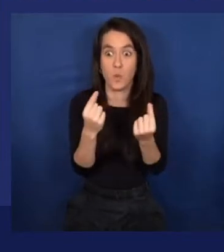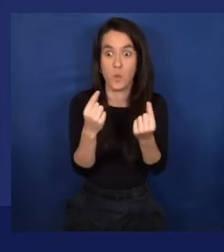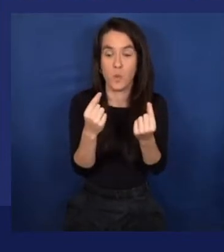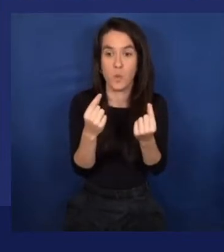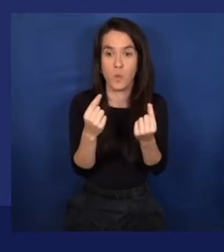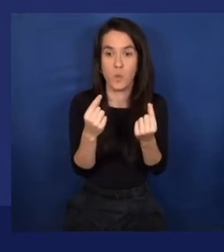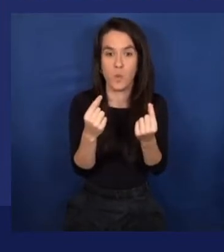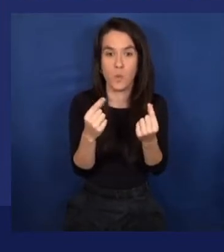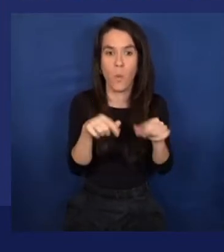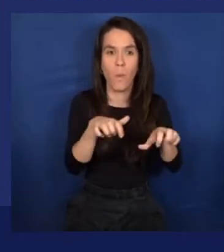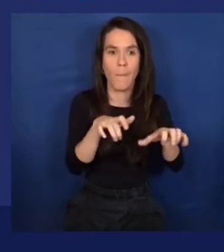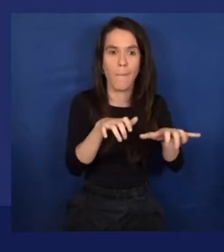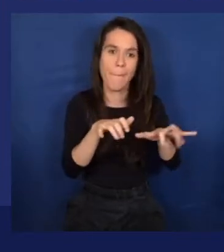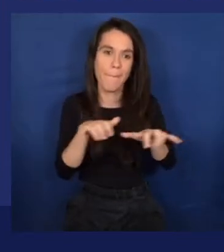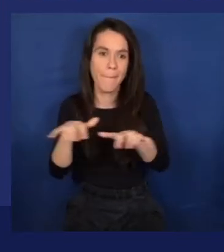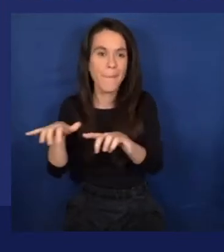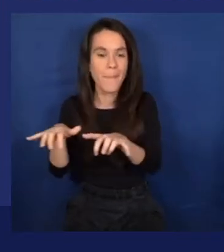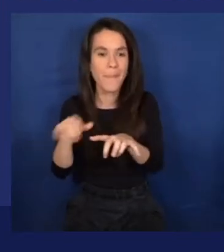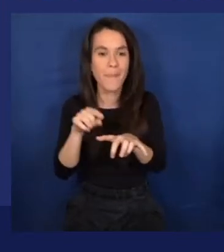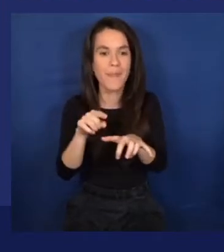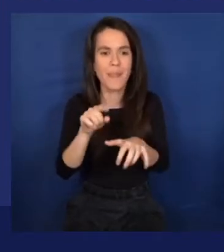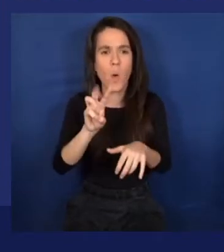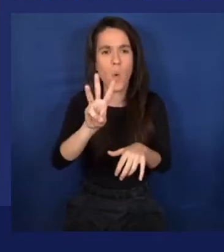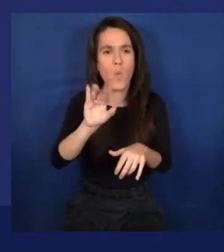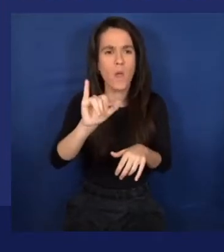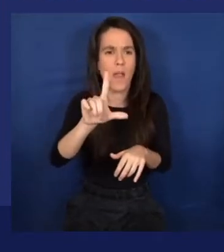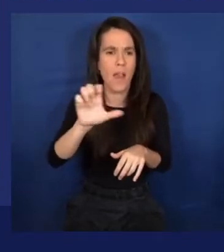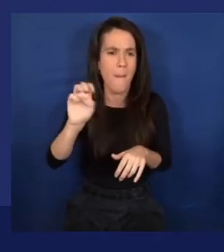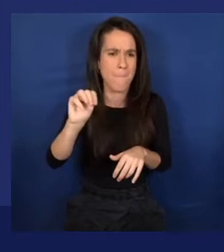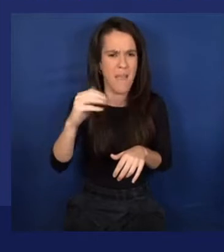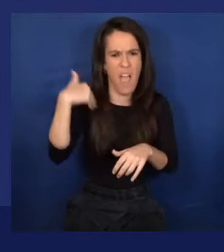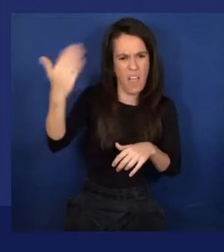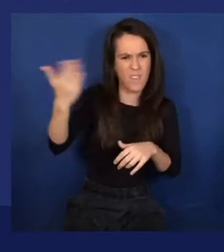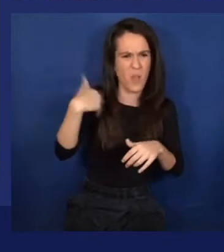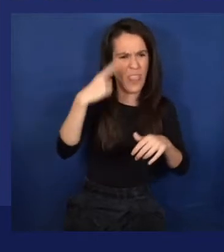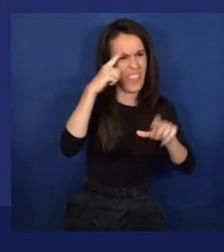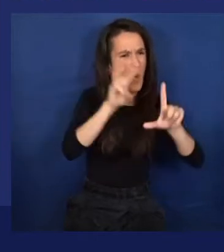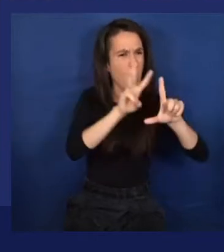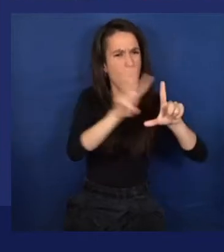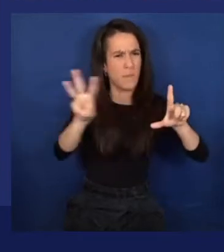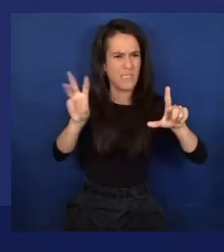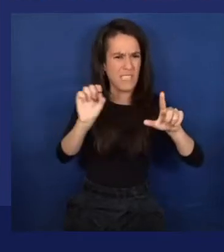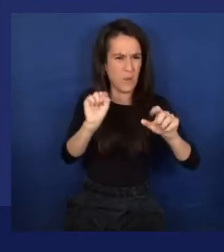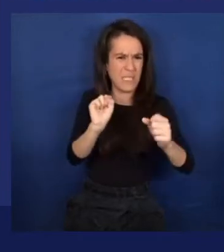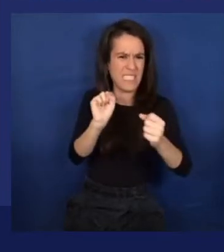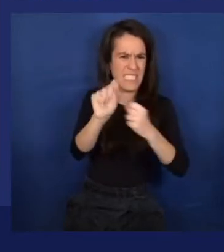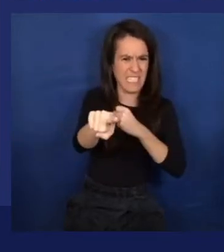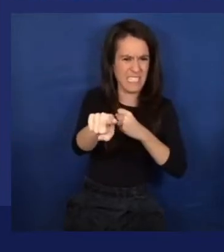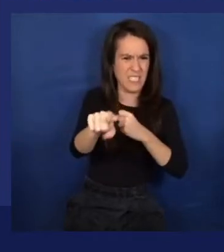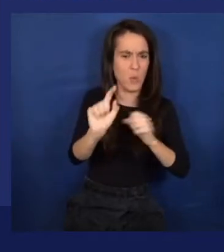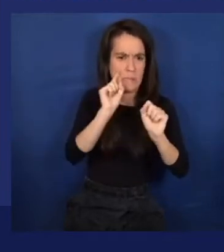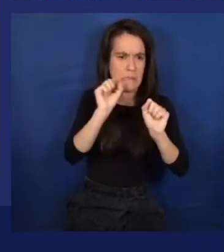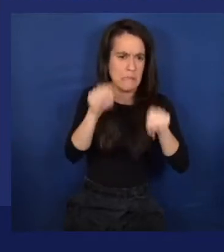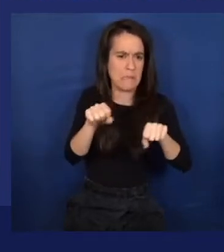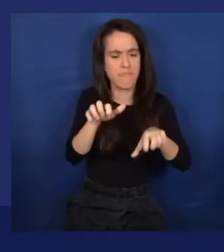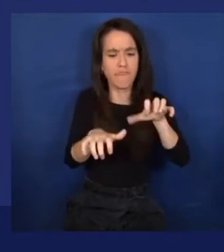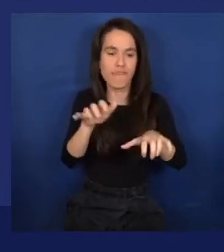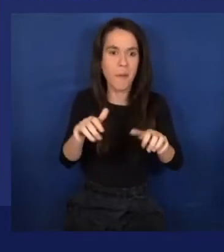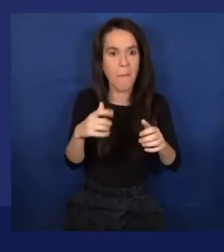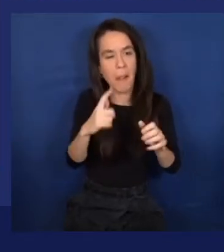a blog about it. I think Willem will share the link to it. And I also have a GitHub repo, so you can just fork it and play with it.